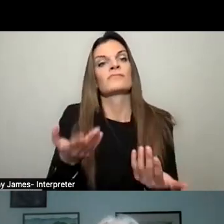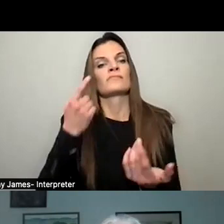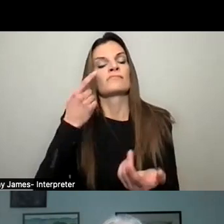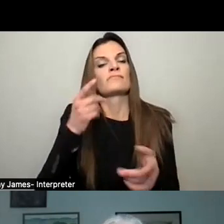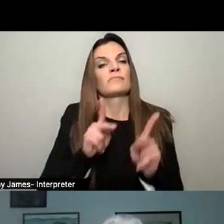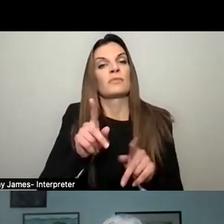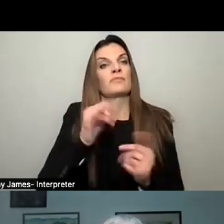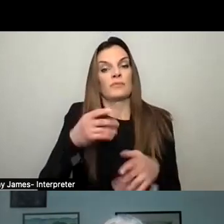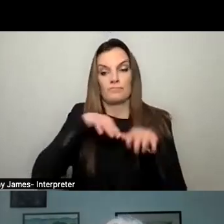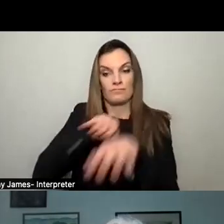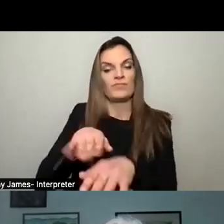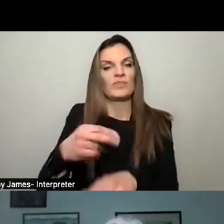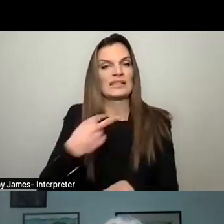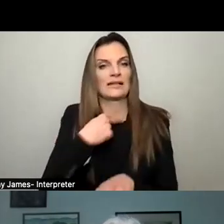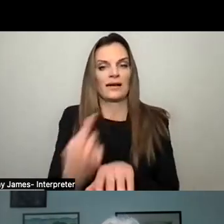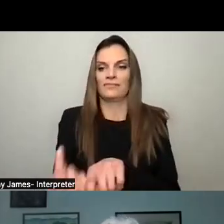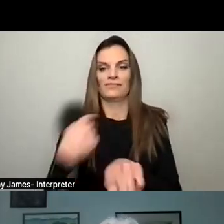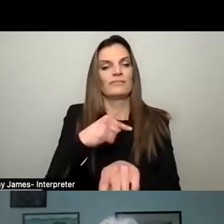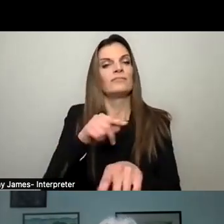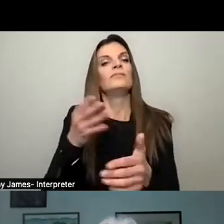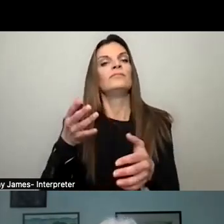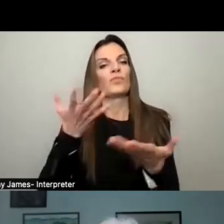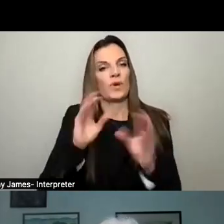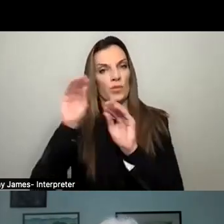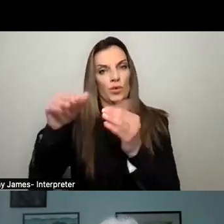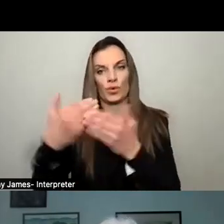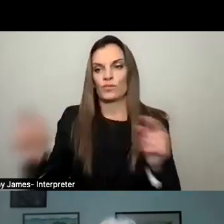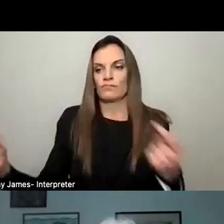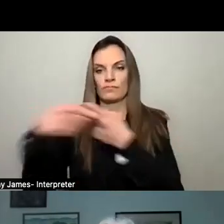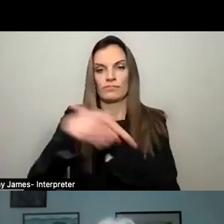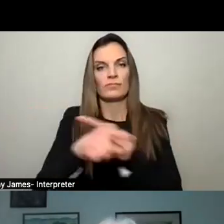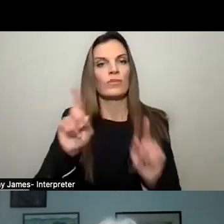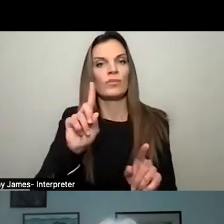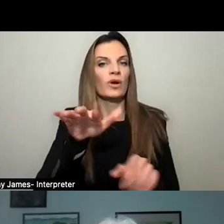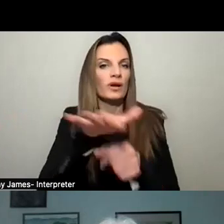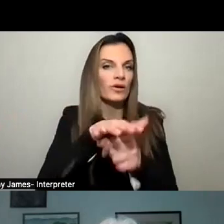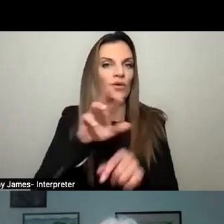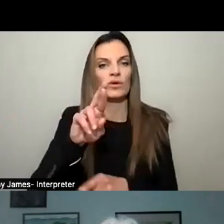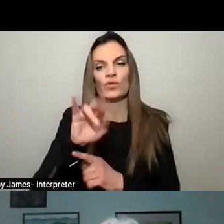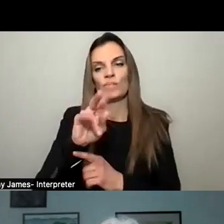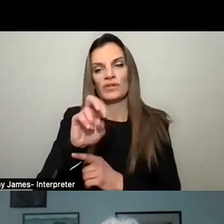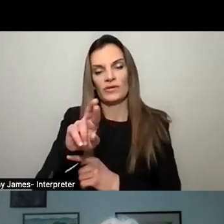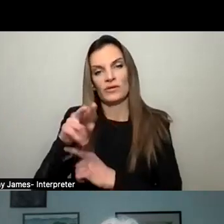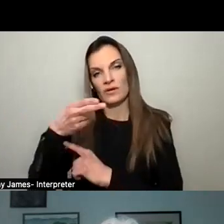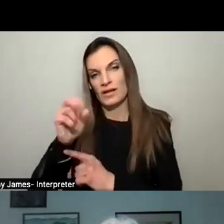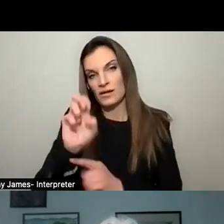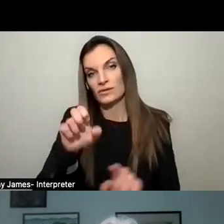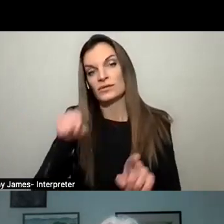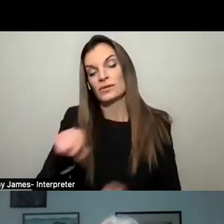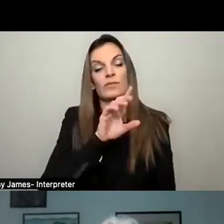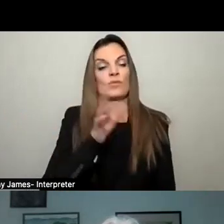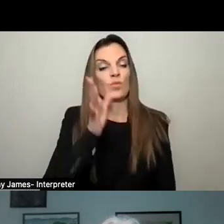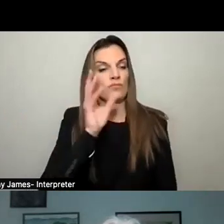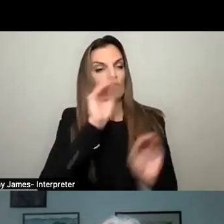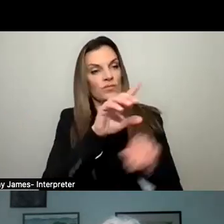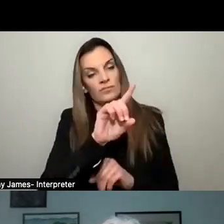the edge on Hudson development or Ichabod's or Riverhouse or the future development where DPW is going to be so they don't